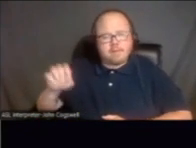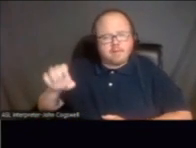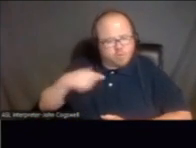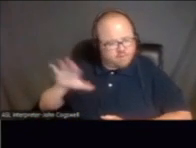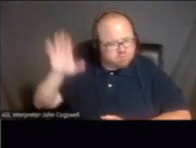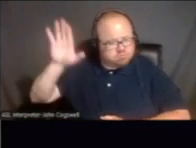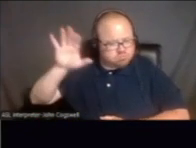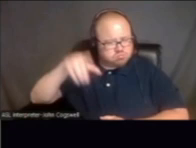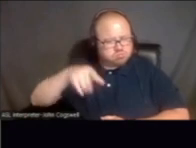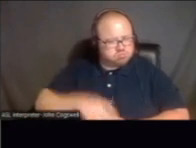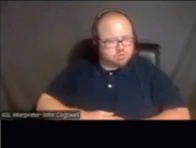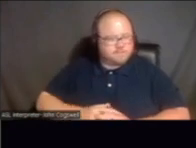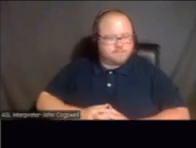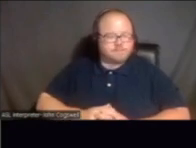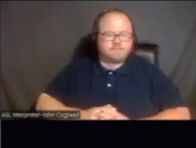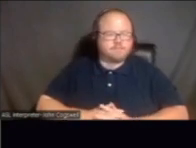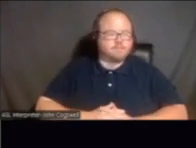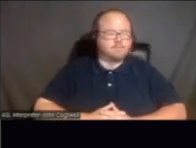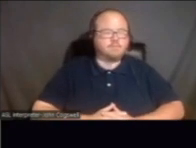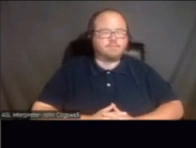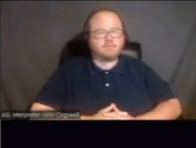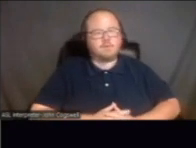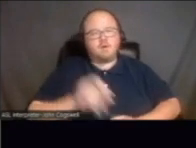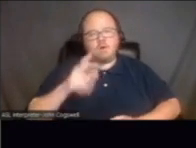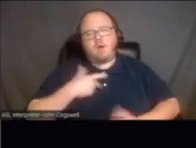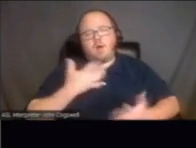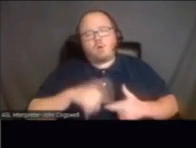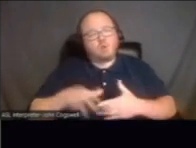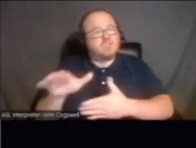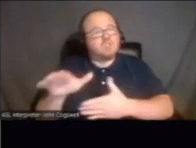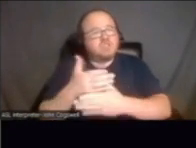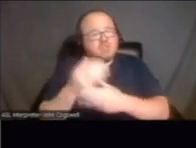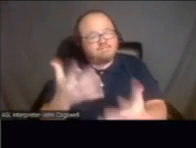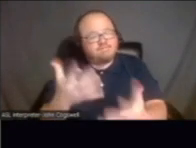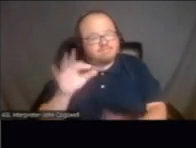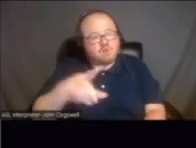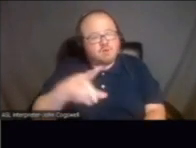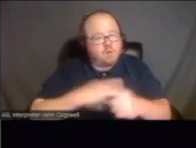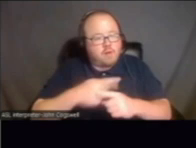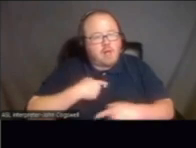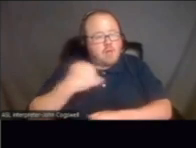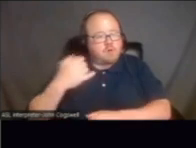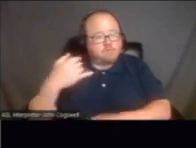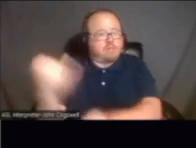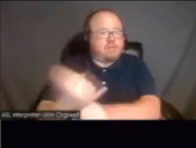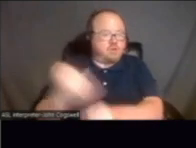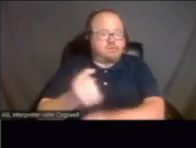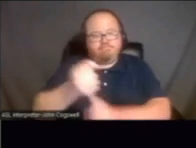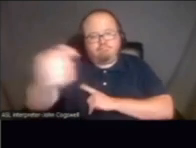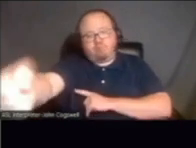I couldn't tell. Were you just? Okay, what I wanted to share is that when I was institutionalized